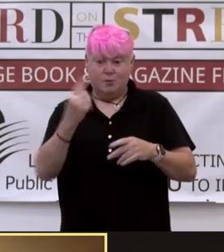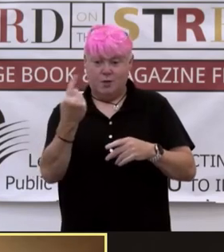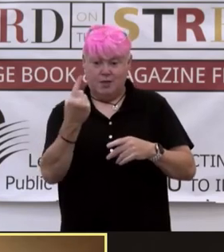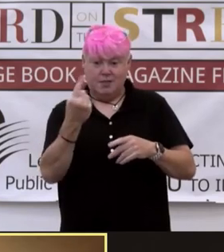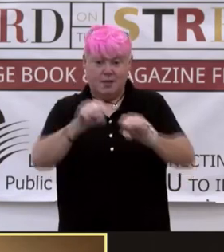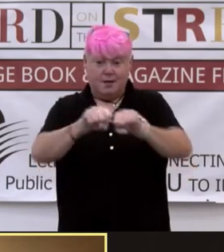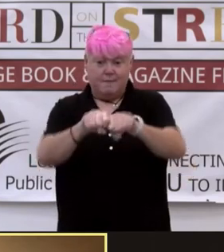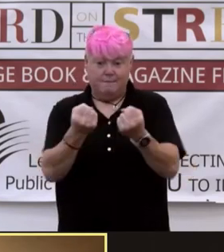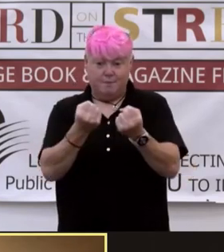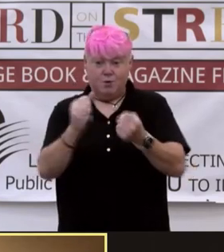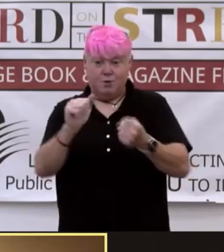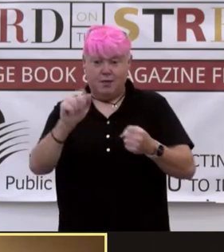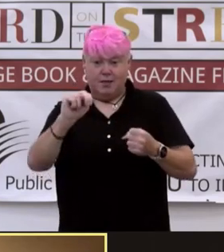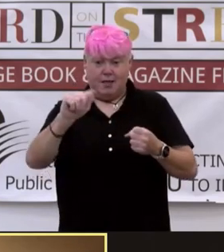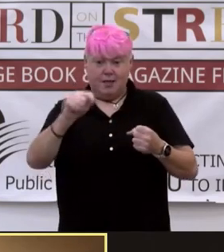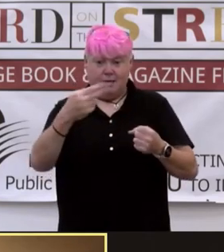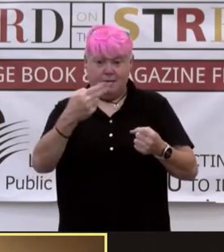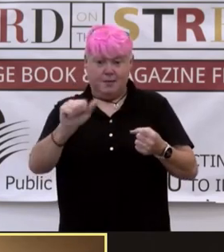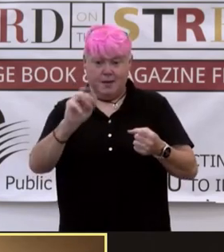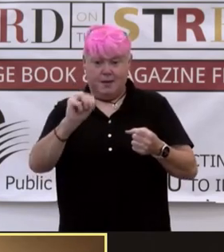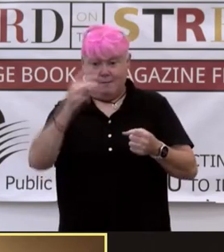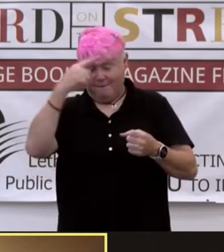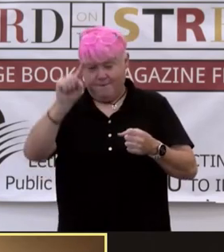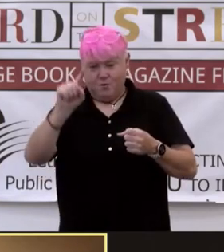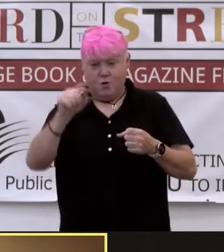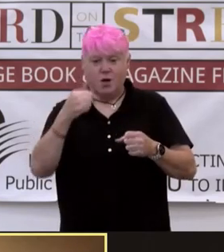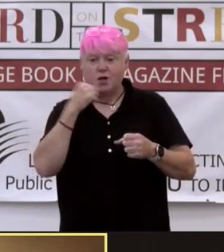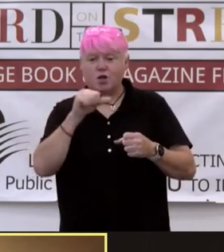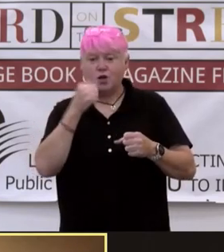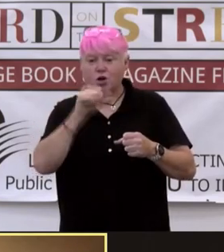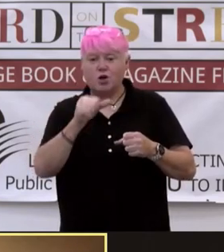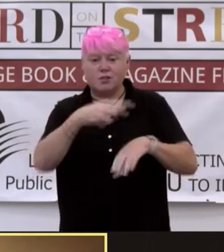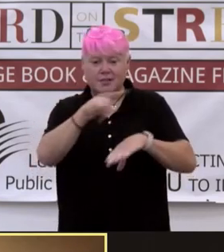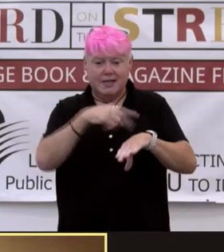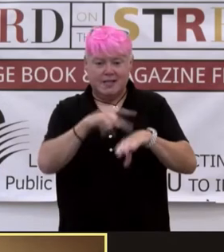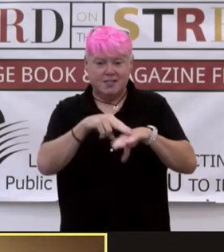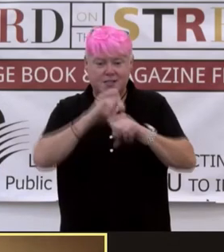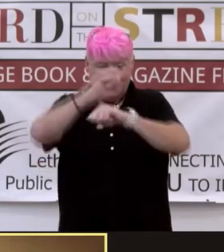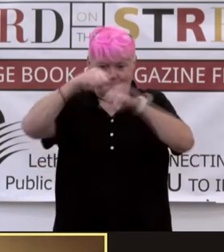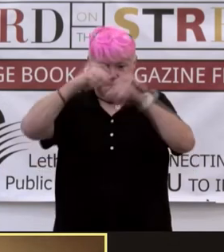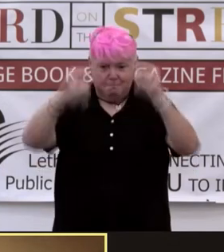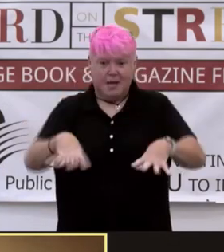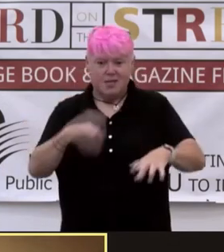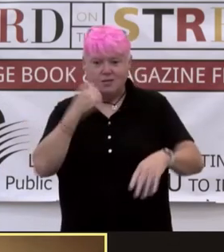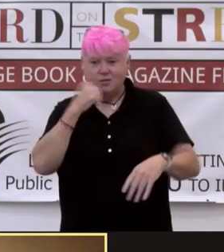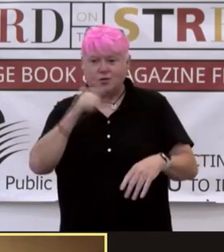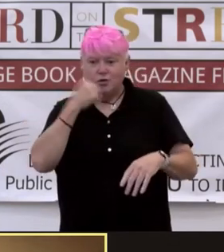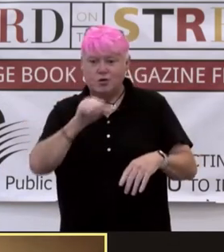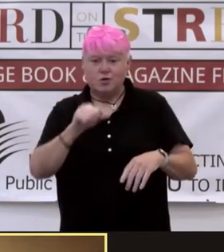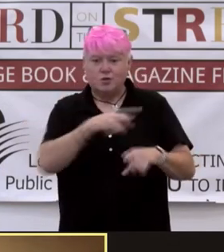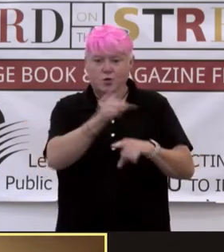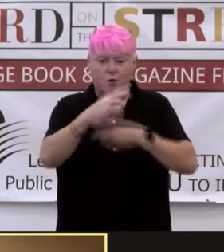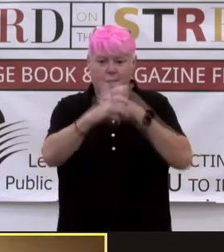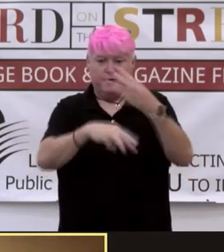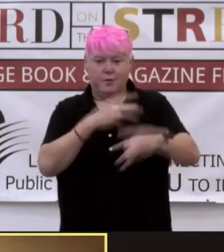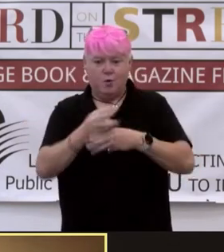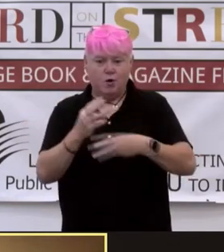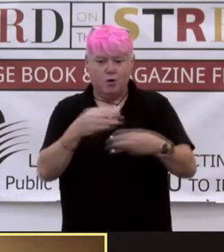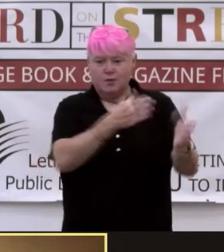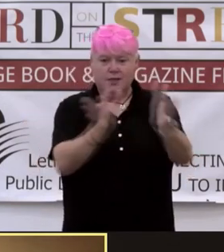a Girl Nation. It is about a group of magical girls who go around the world by a magical corridor known as the Between,